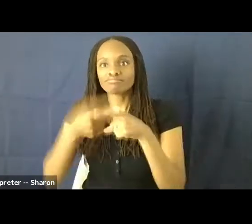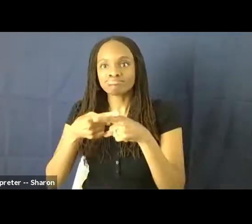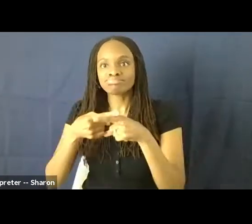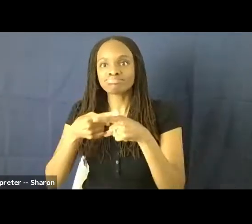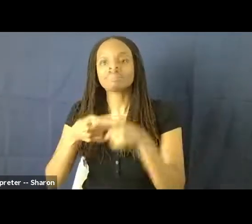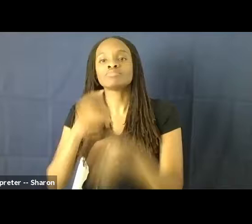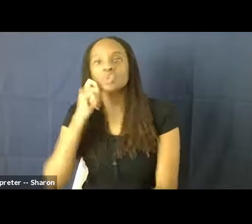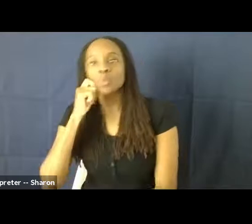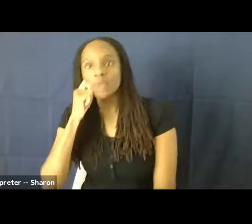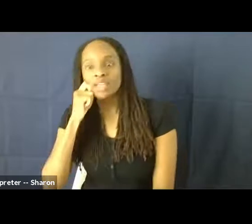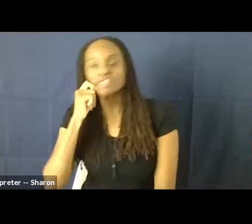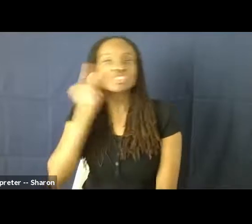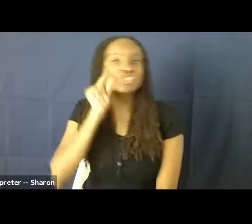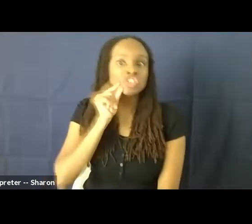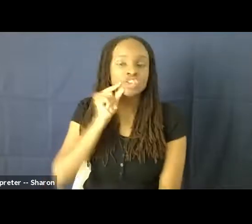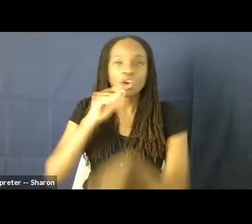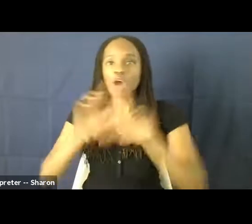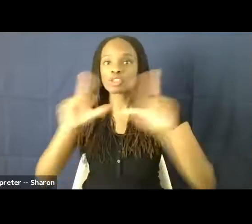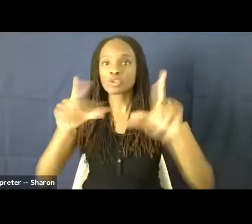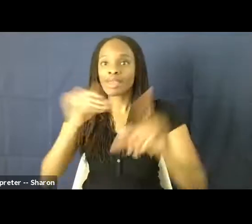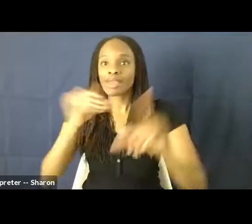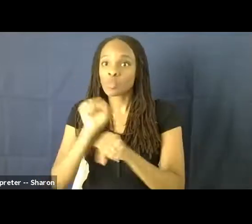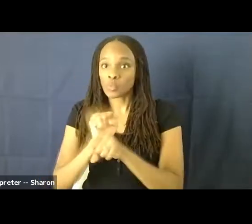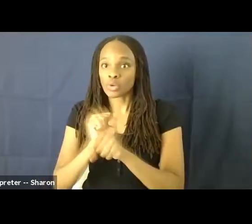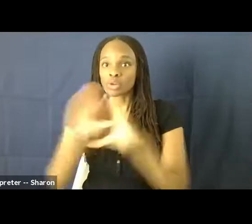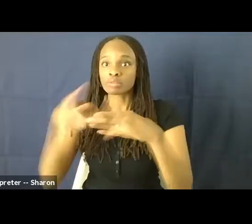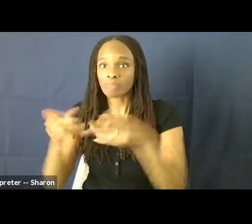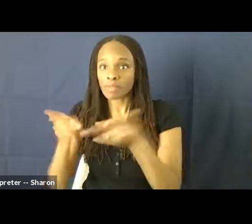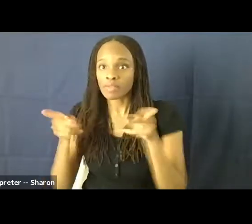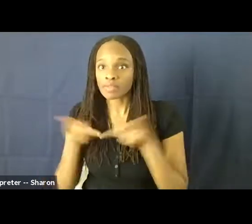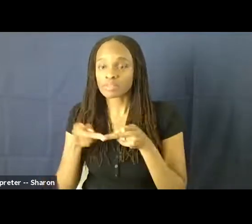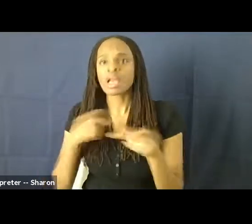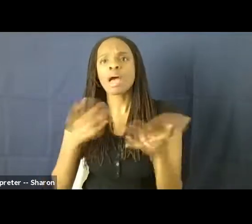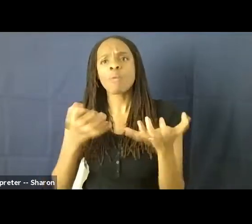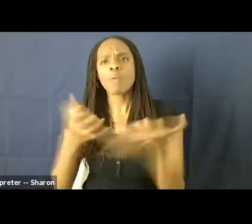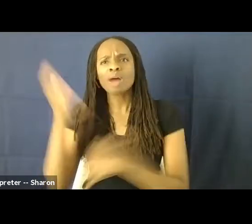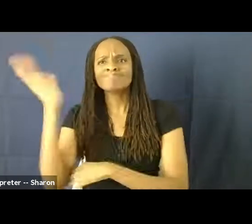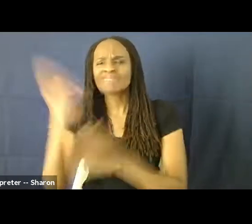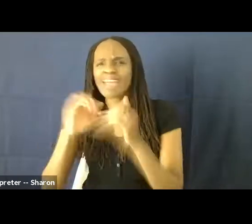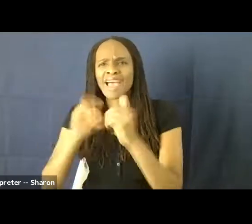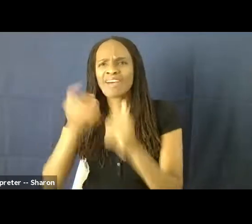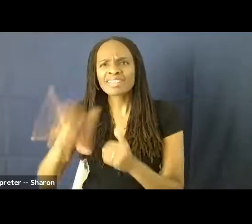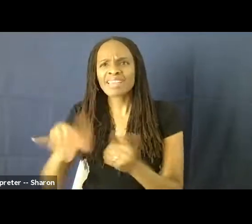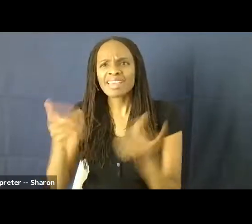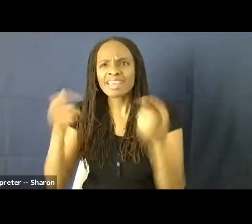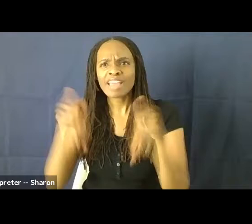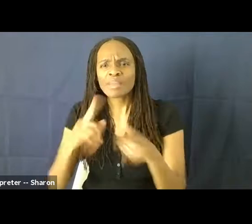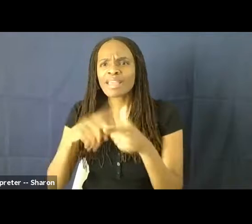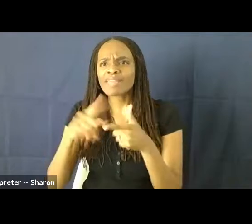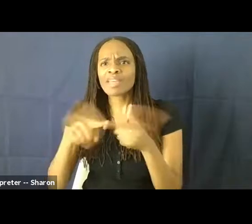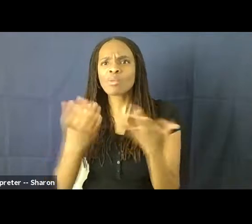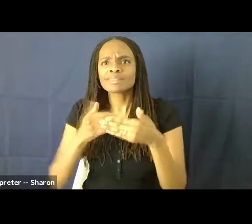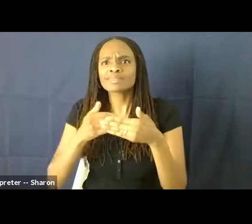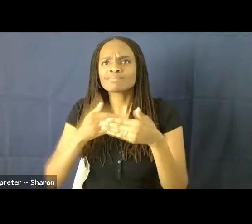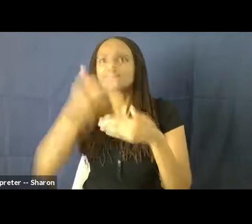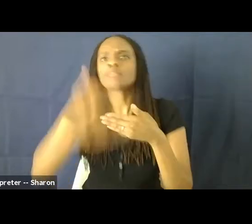both on screen and in the workforce. And so what I want to talk about is how did we get here and where do we go from here? And